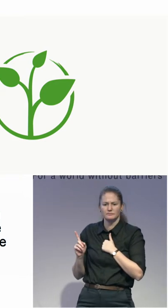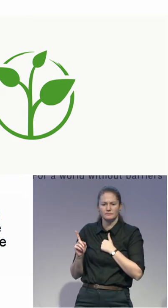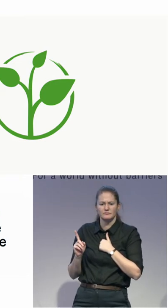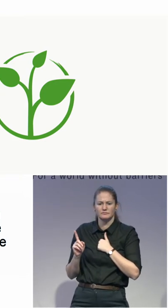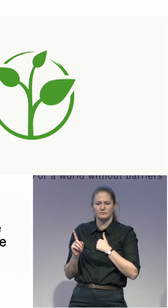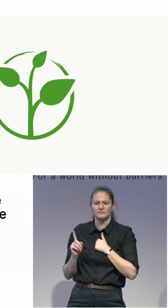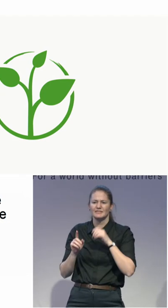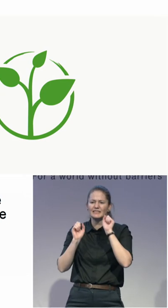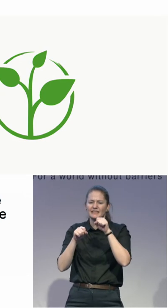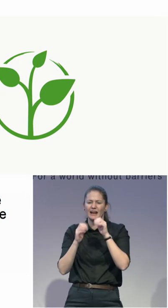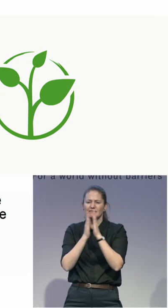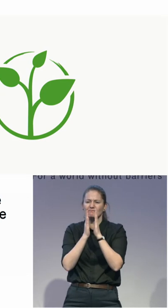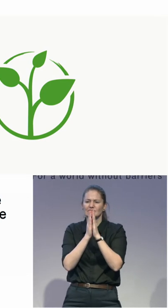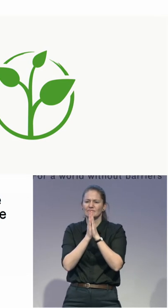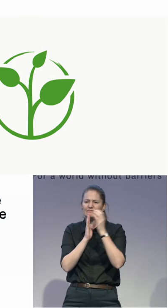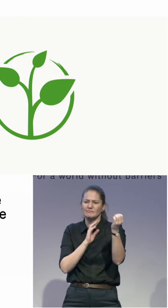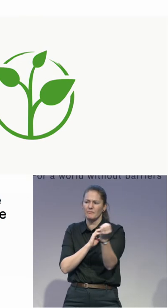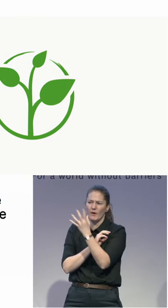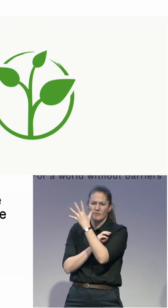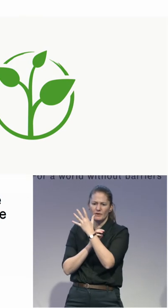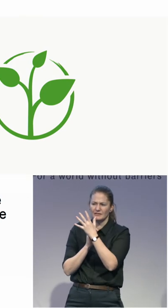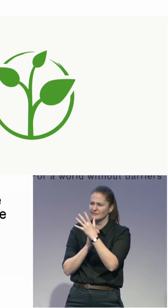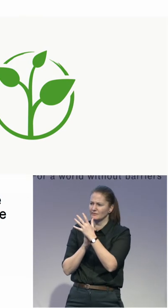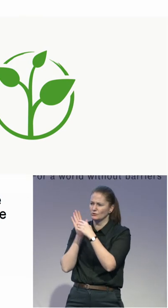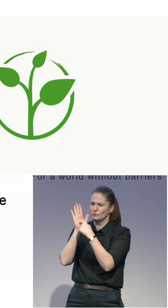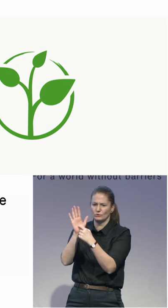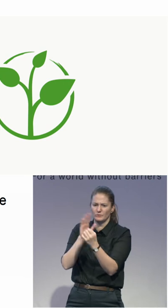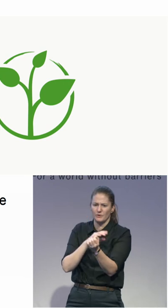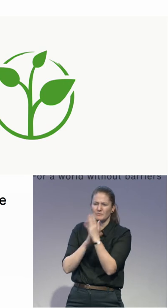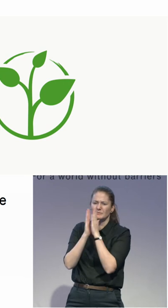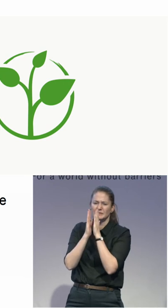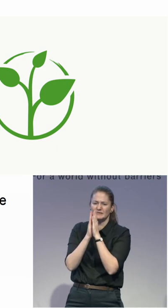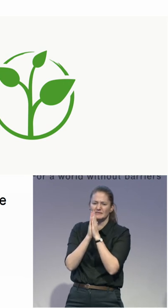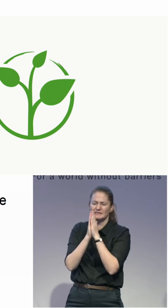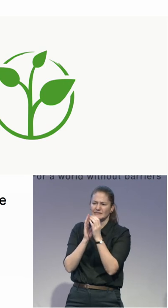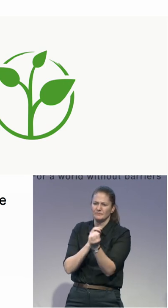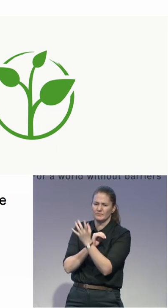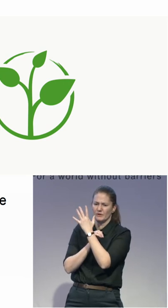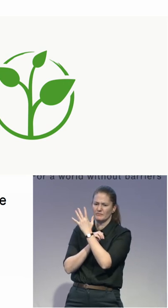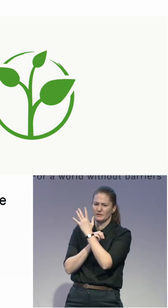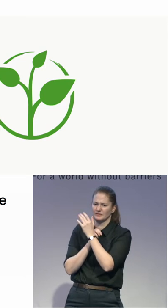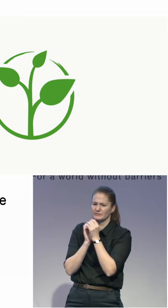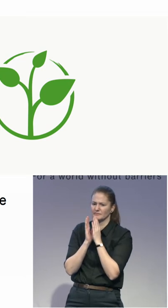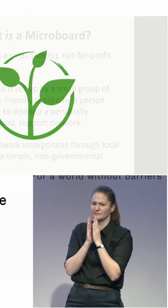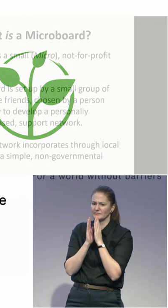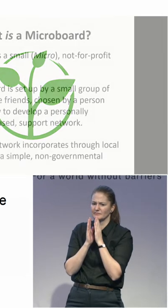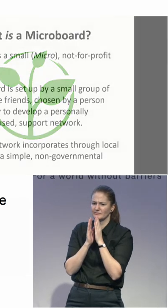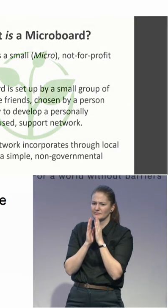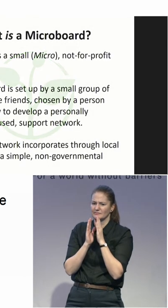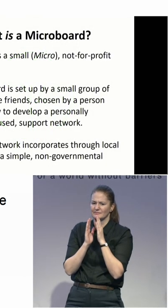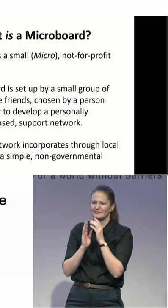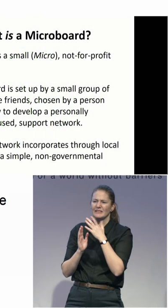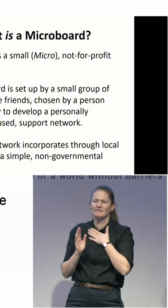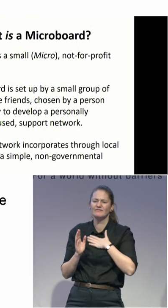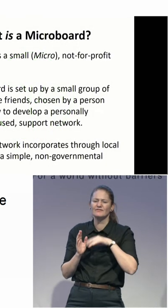Yeah. So I would like to see the PowerPoint slide of what she spoke just now. Can